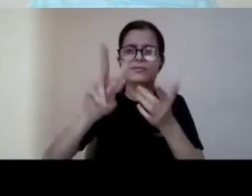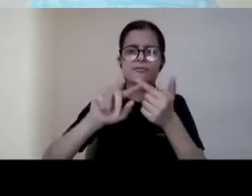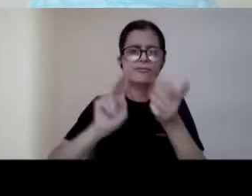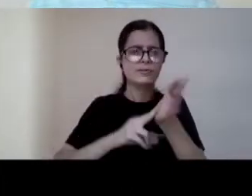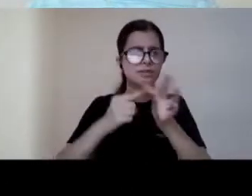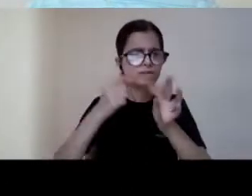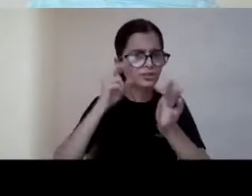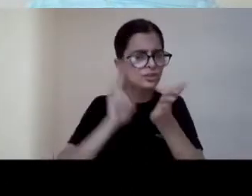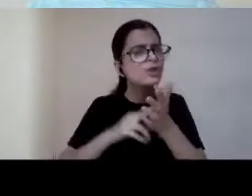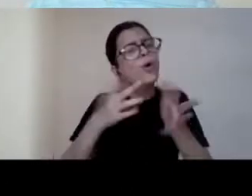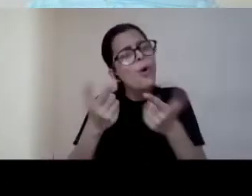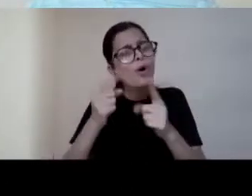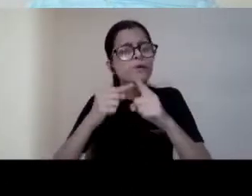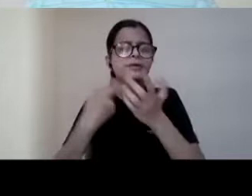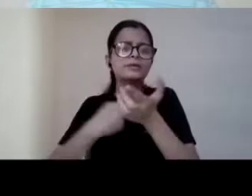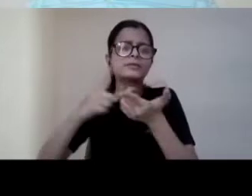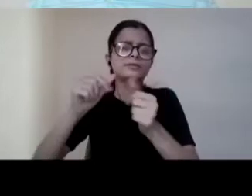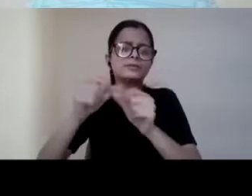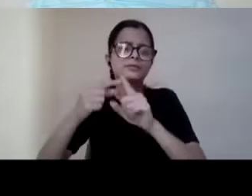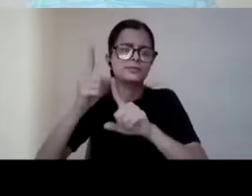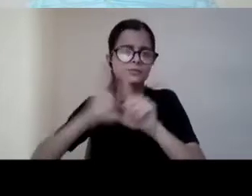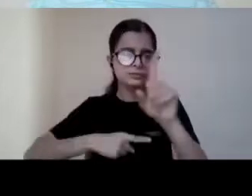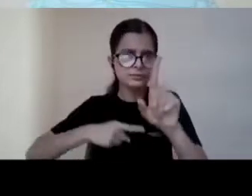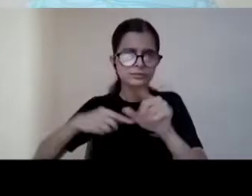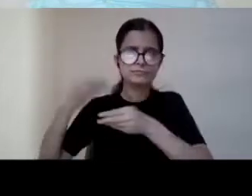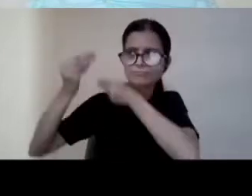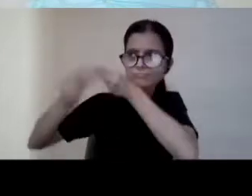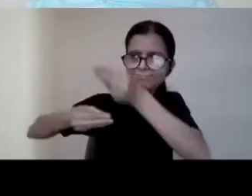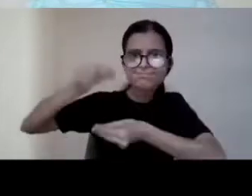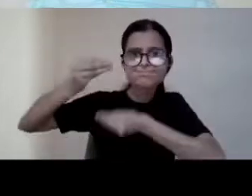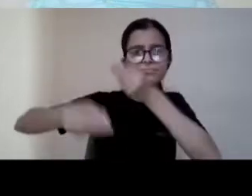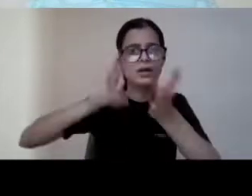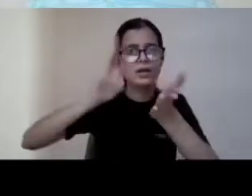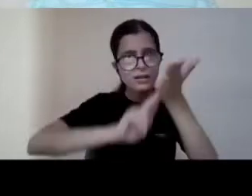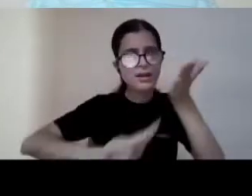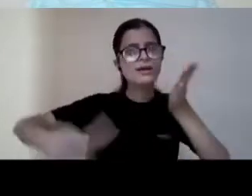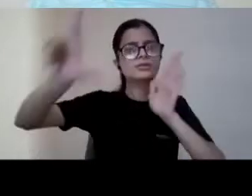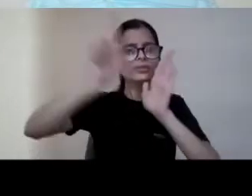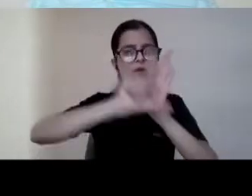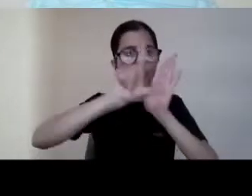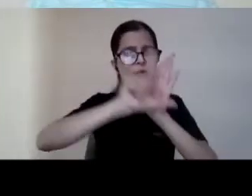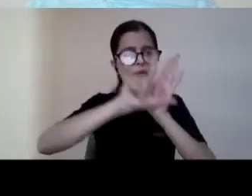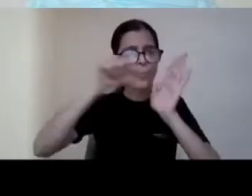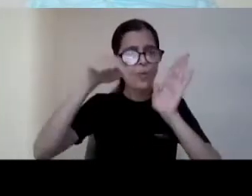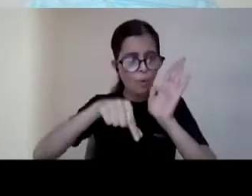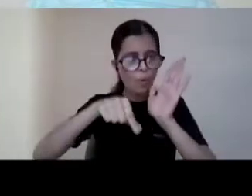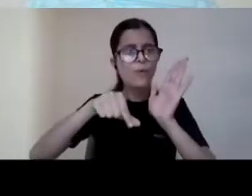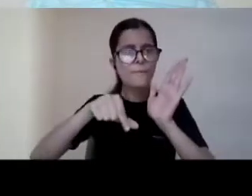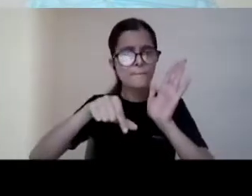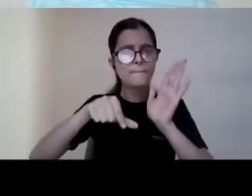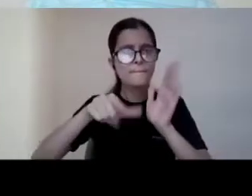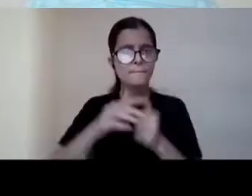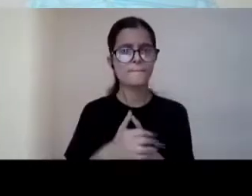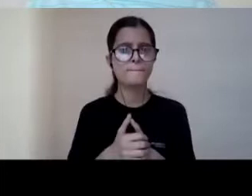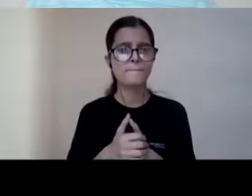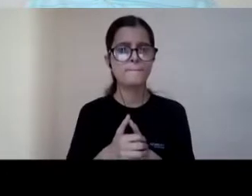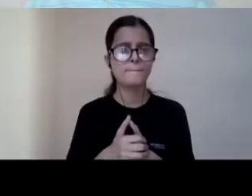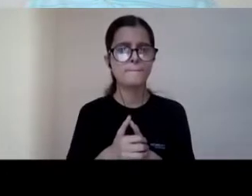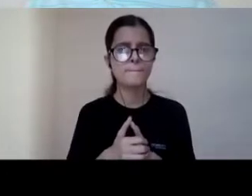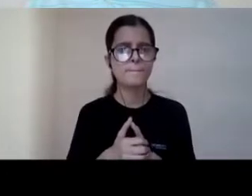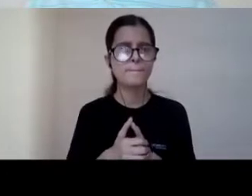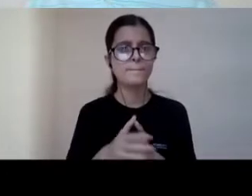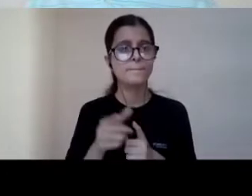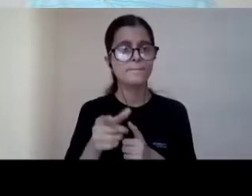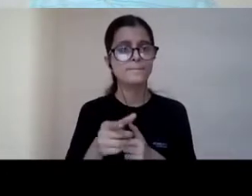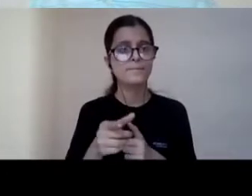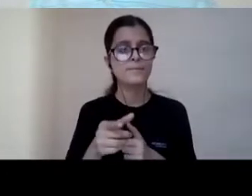is almost like a national law so um so so it's